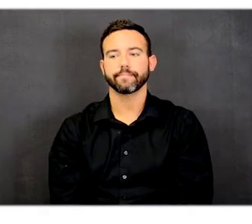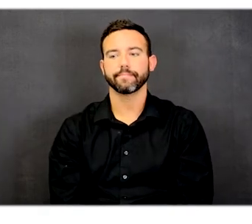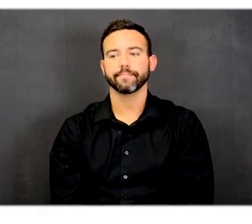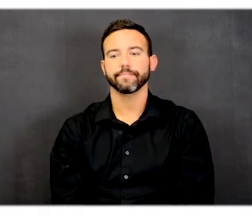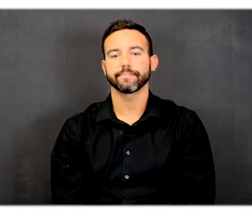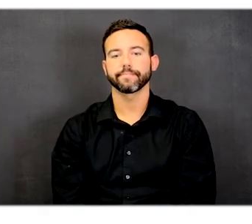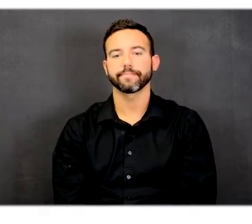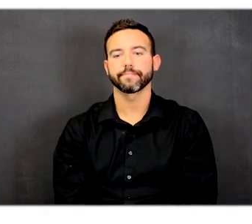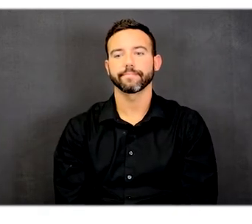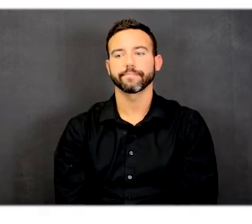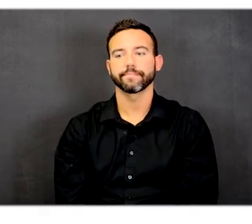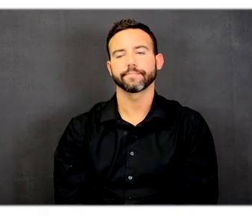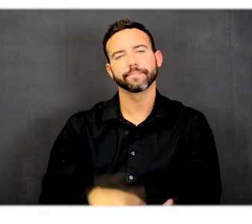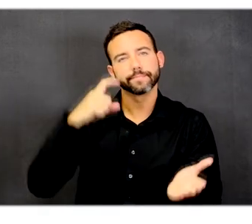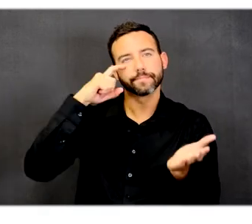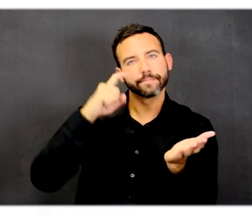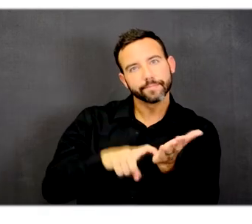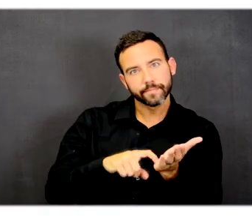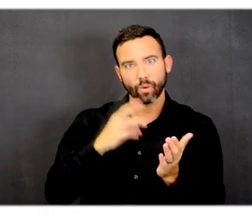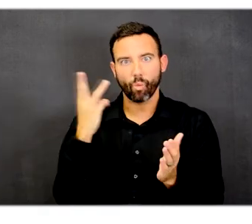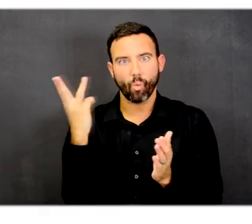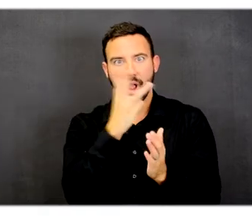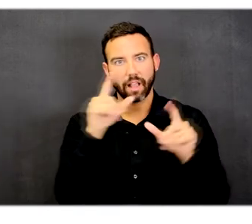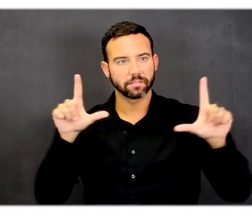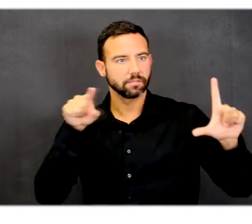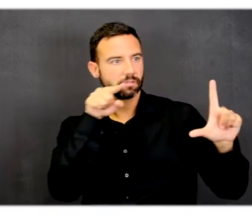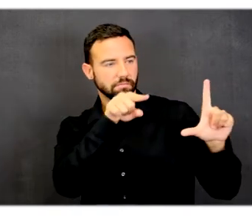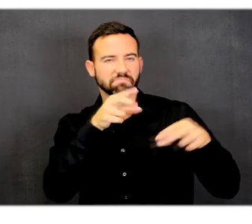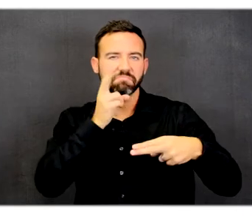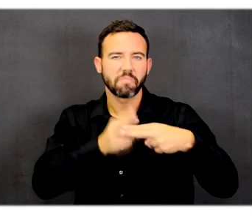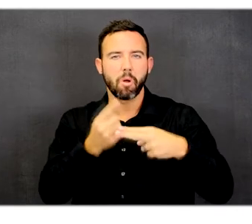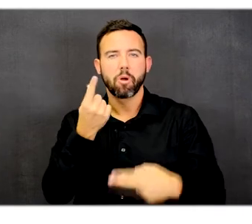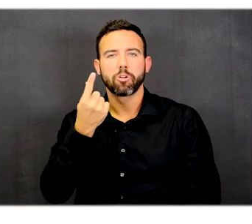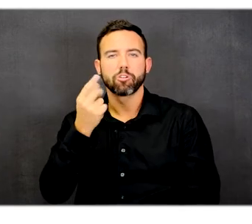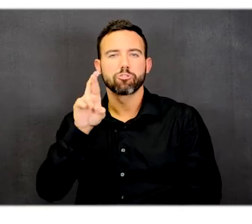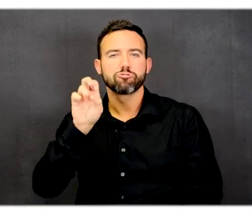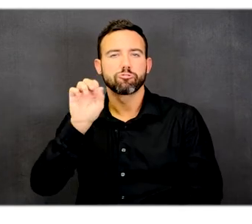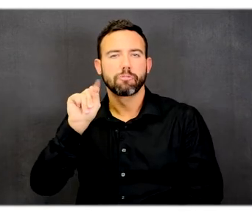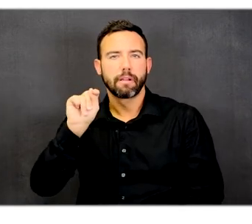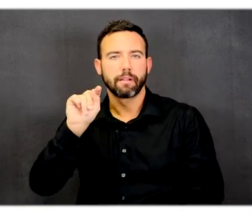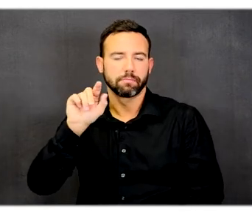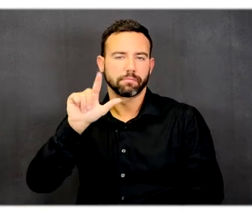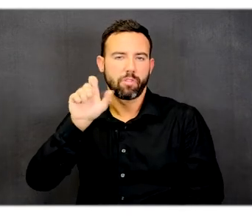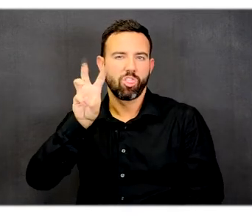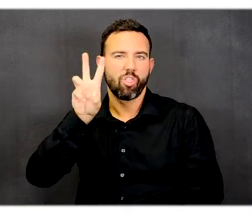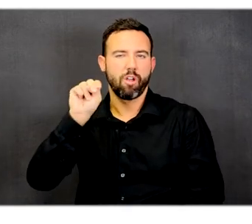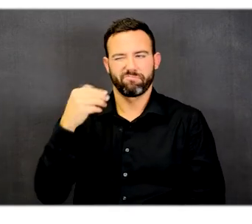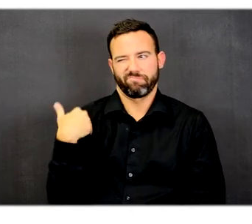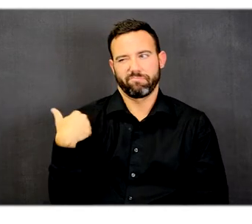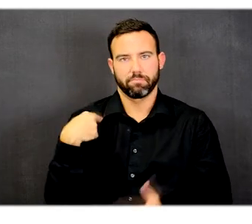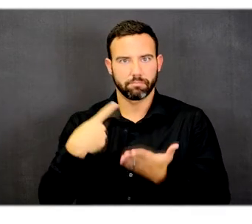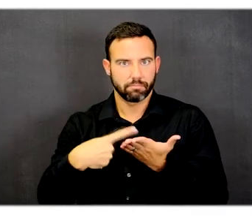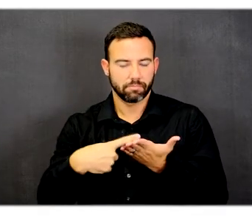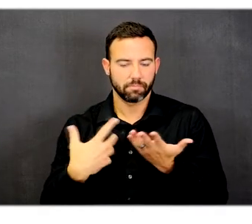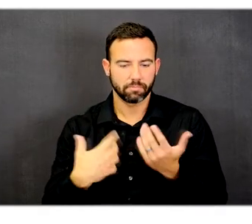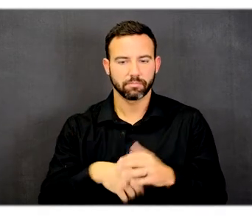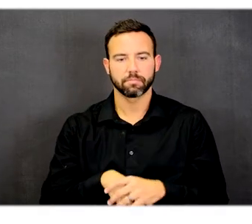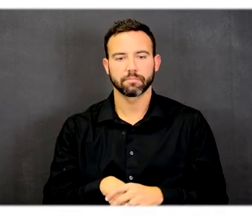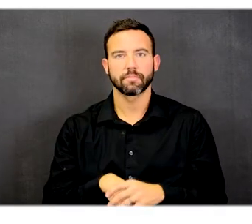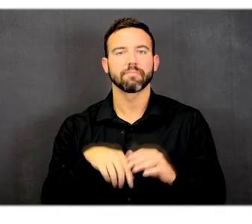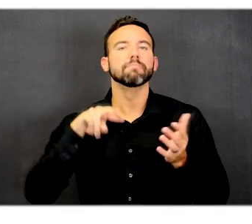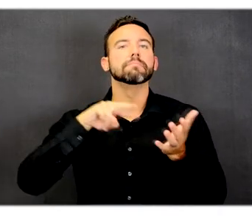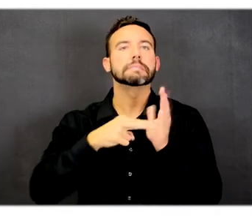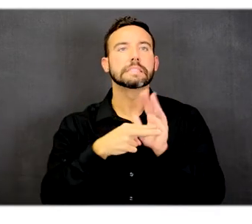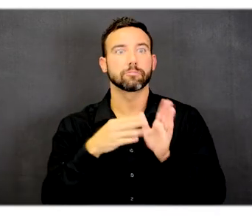the west of the large shade structure identified as the great lawn in the previous slide. This is where the trails